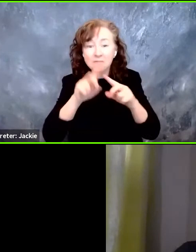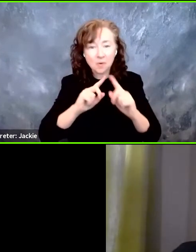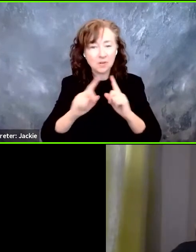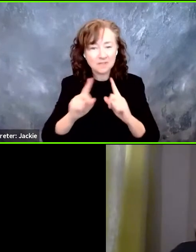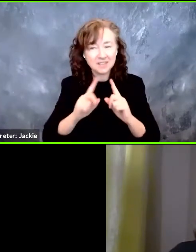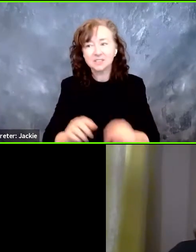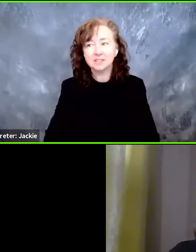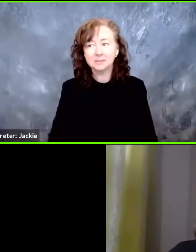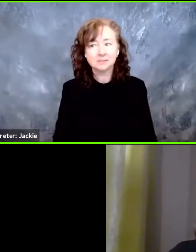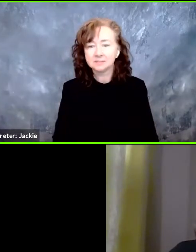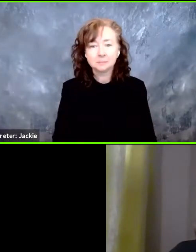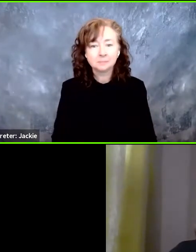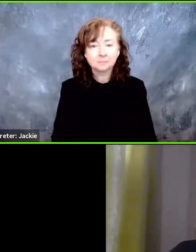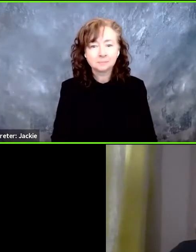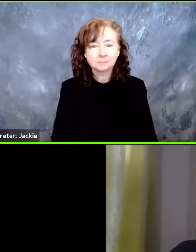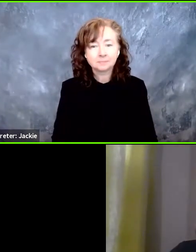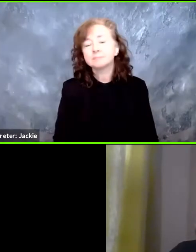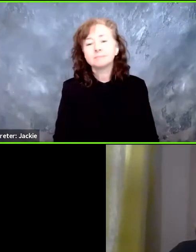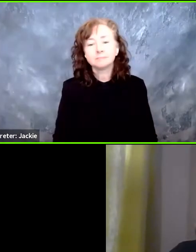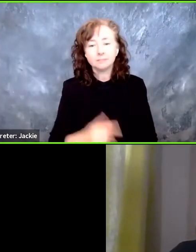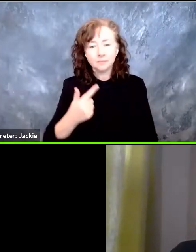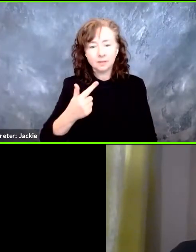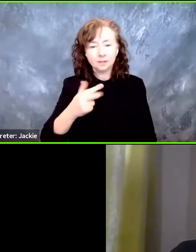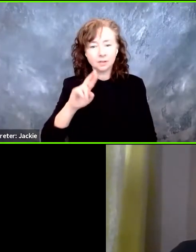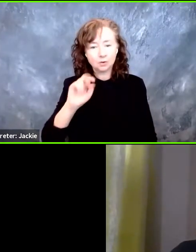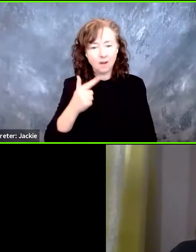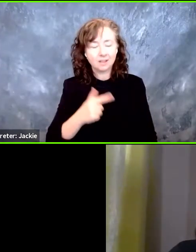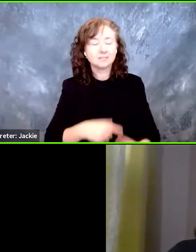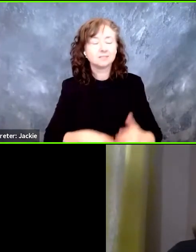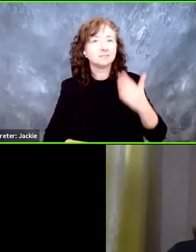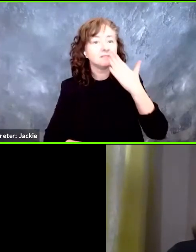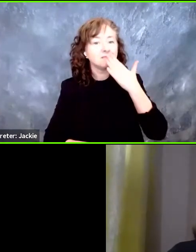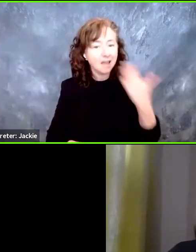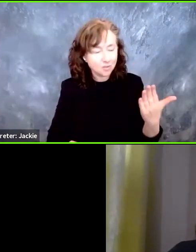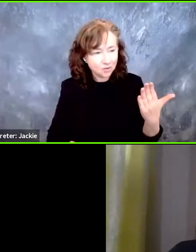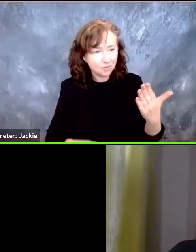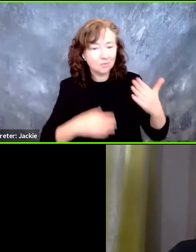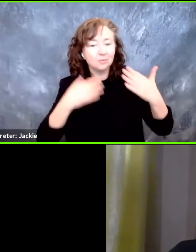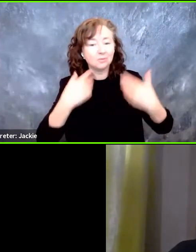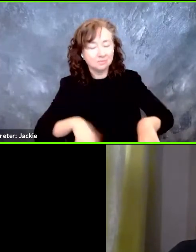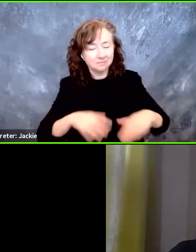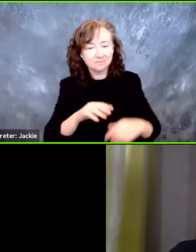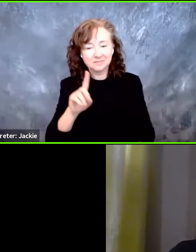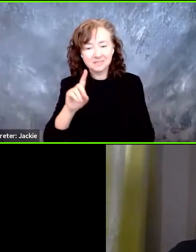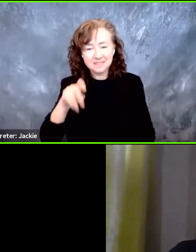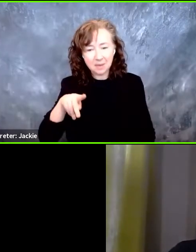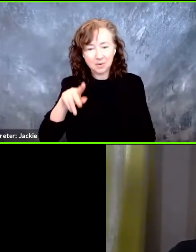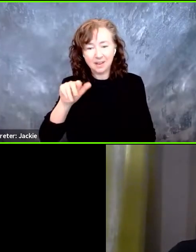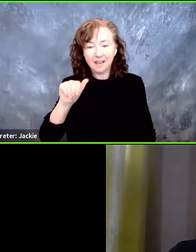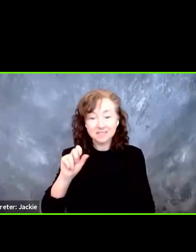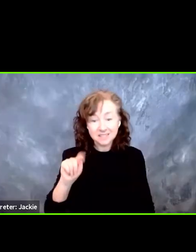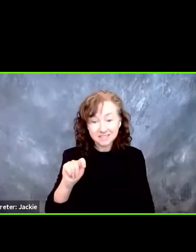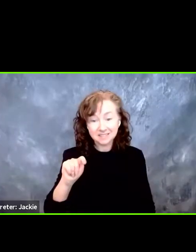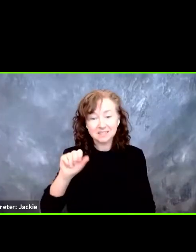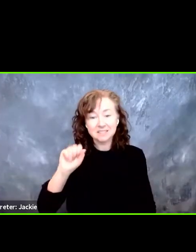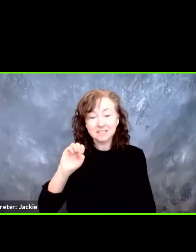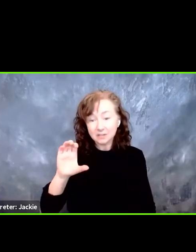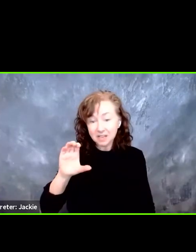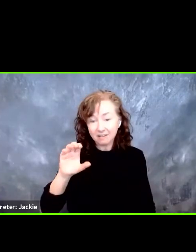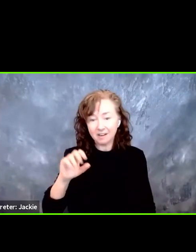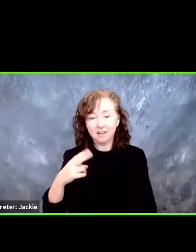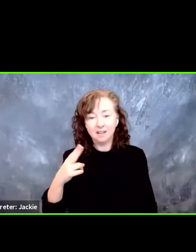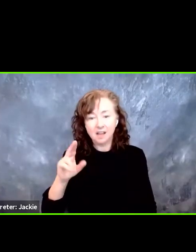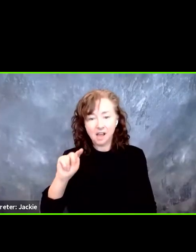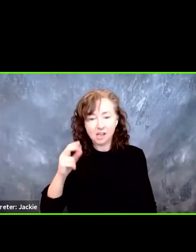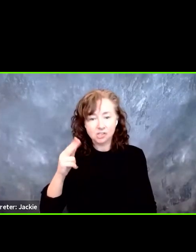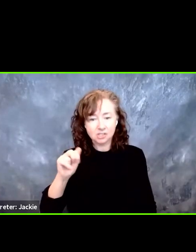Thank you so very much, Deputy Assistant Secretary Hutchinson. We have excellent remarks and we're